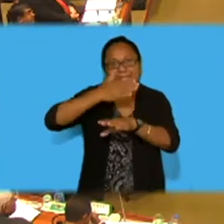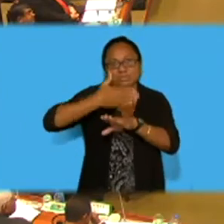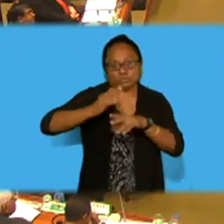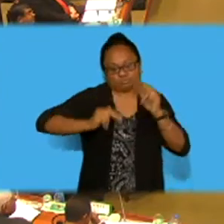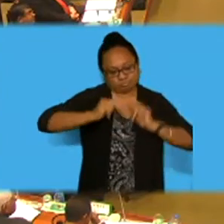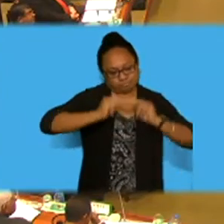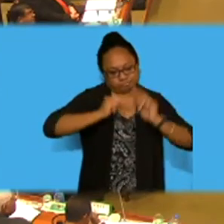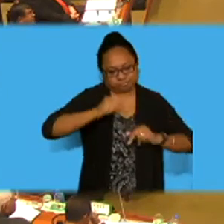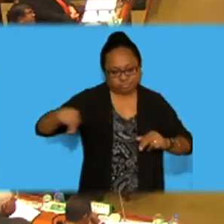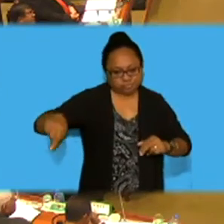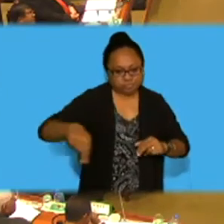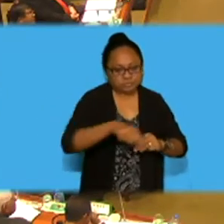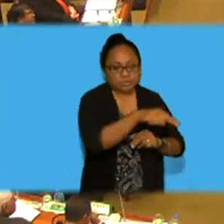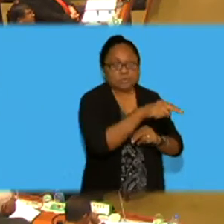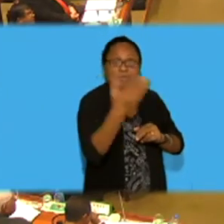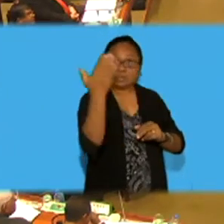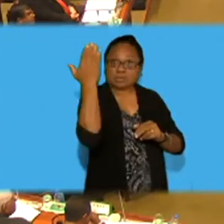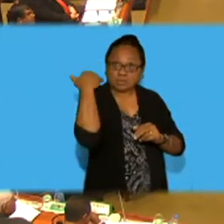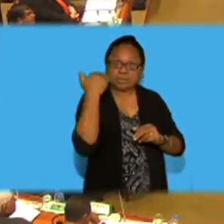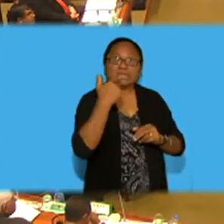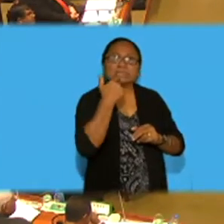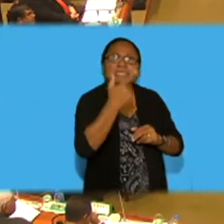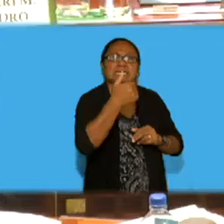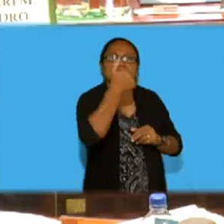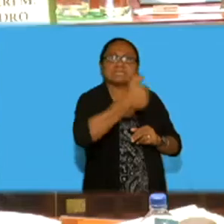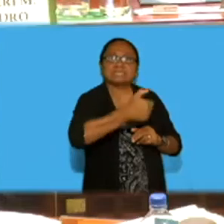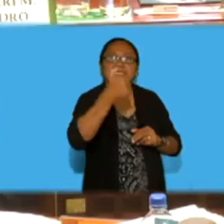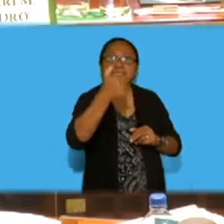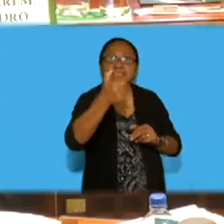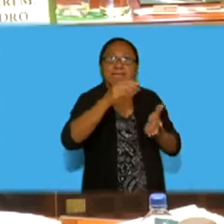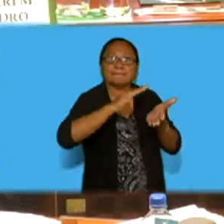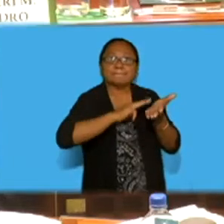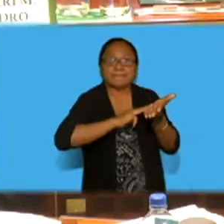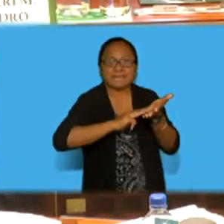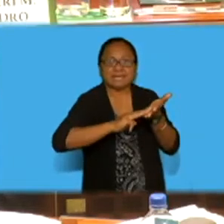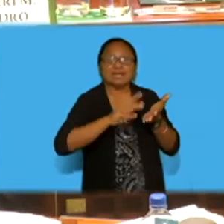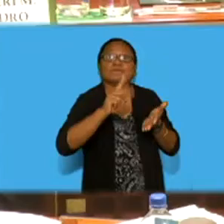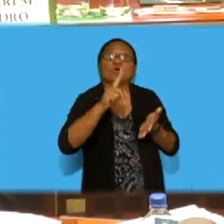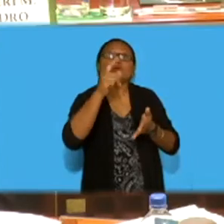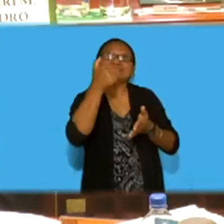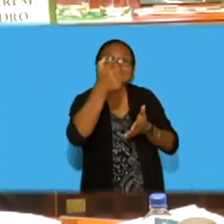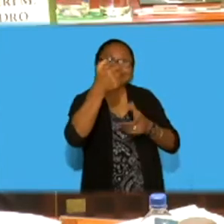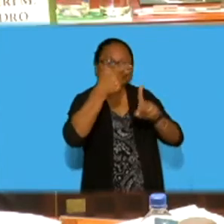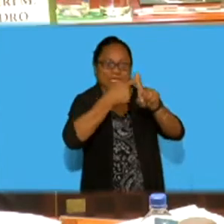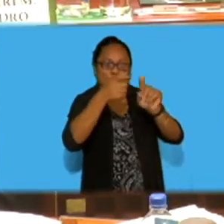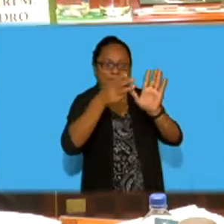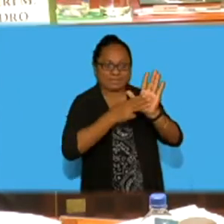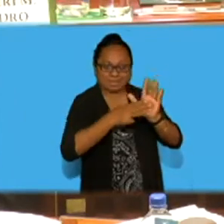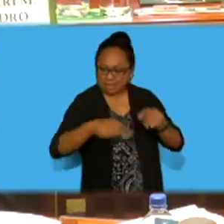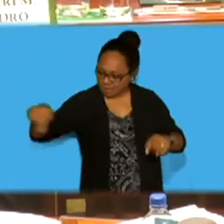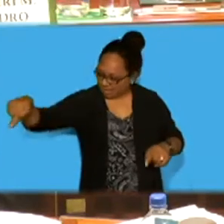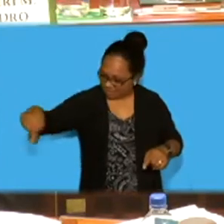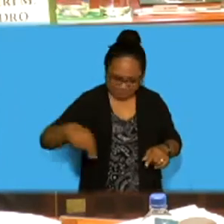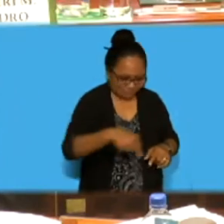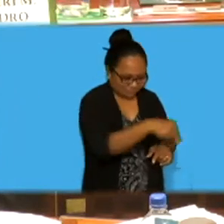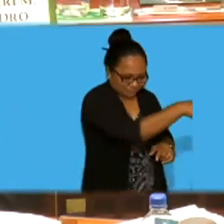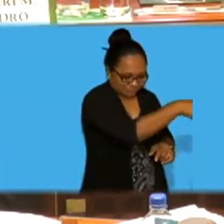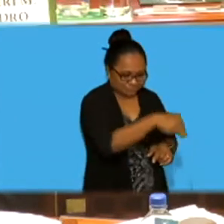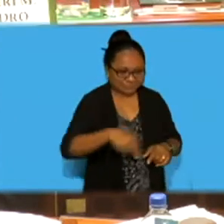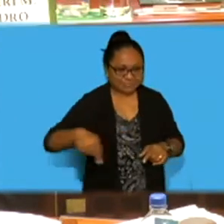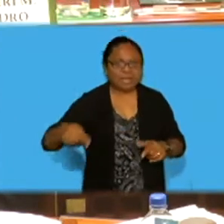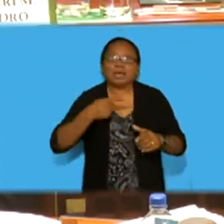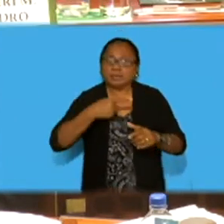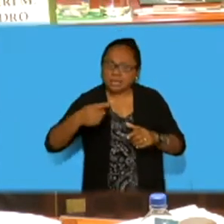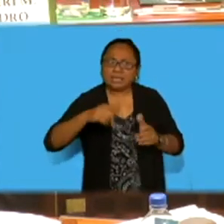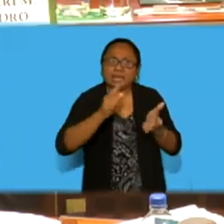The initial contract price was around 66 million dollars for six kilometers of road. Then the variations